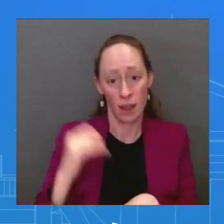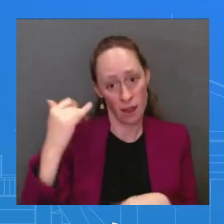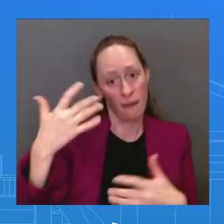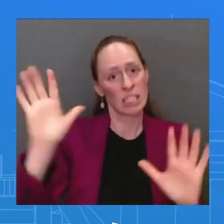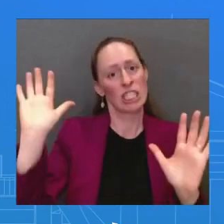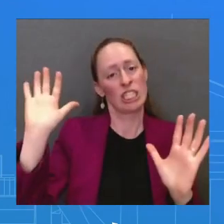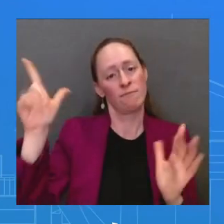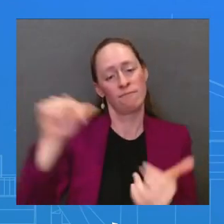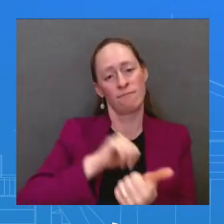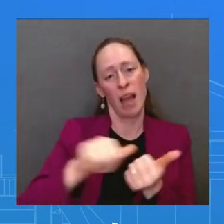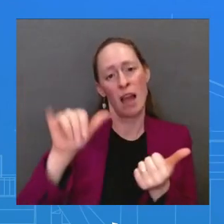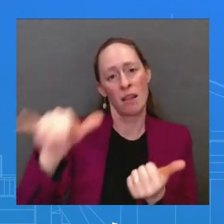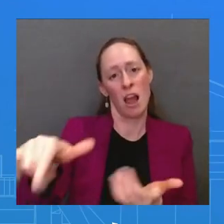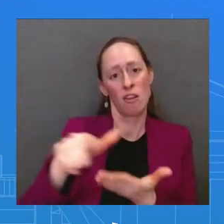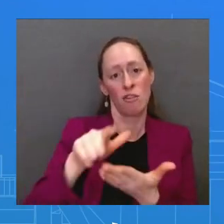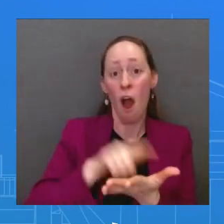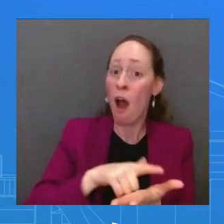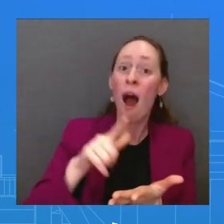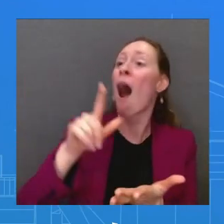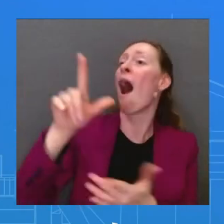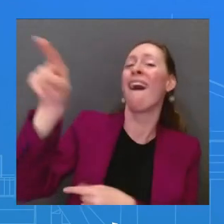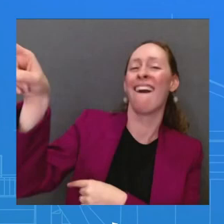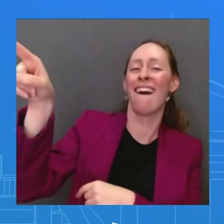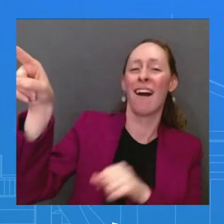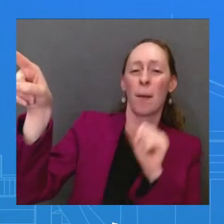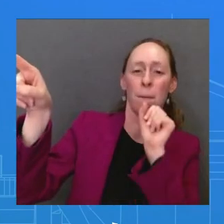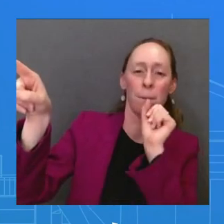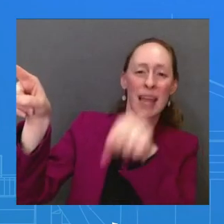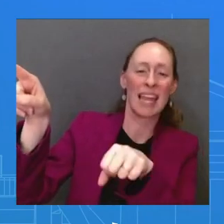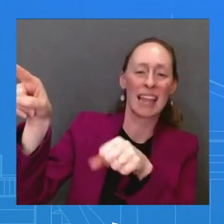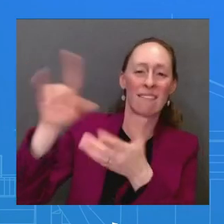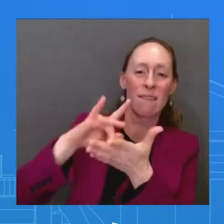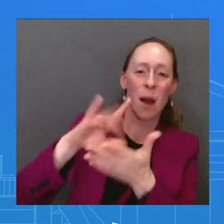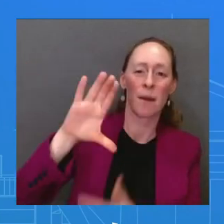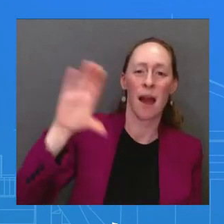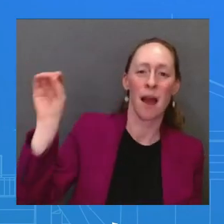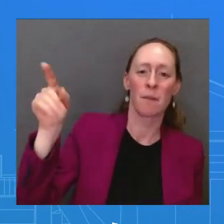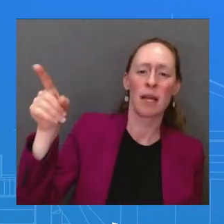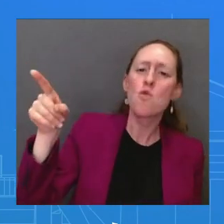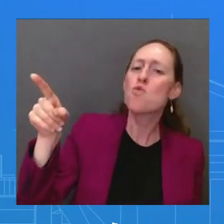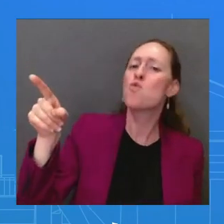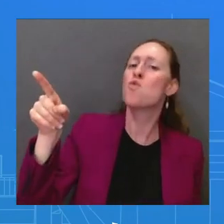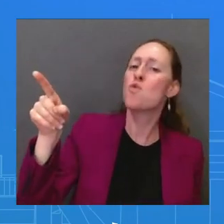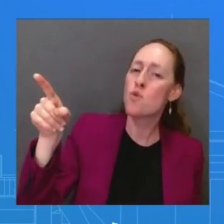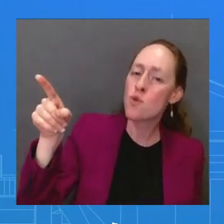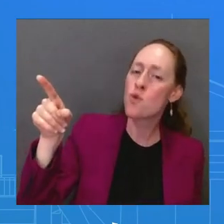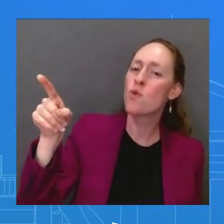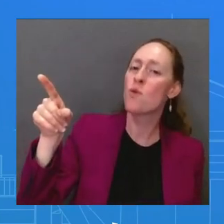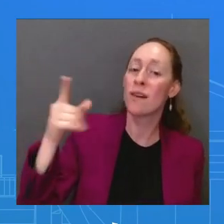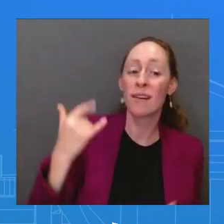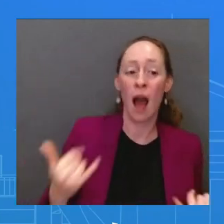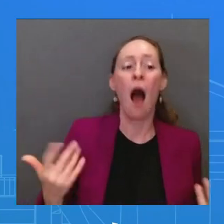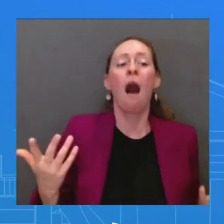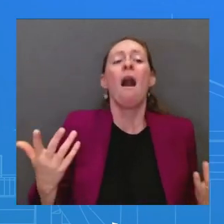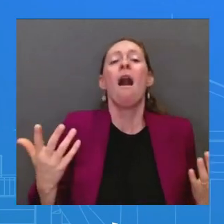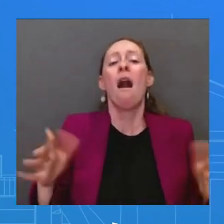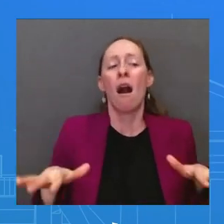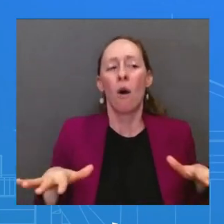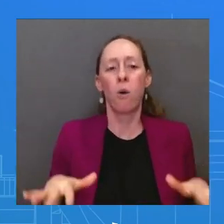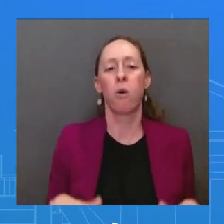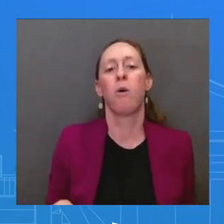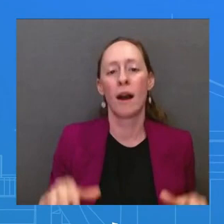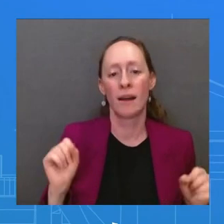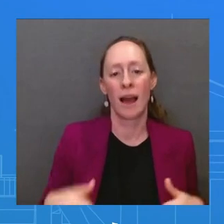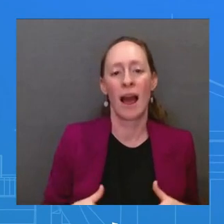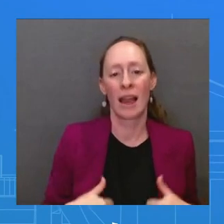one last thing. I know you have a follow-up, probably about five more, but let me just say this one last thing, is that the interesting thing about this is that the president